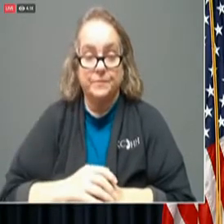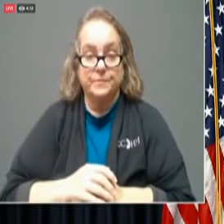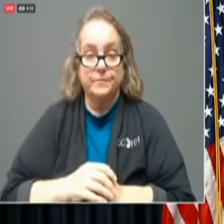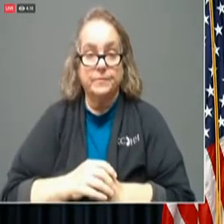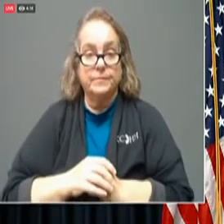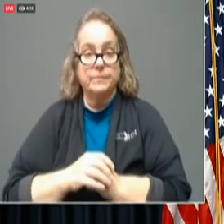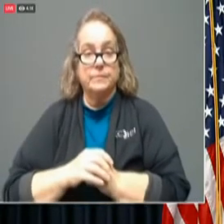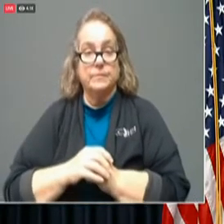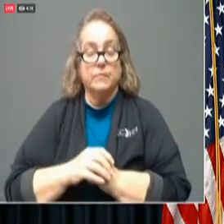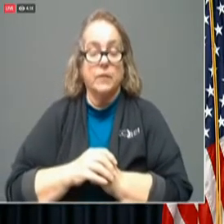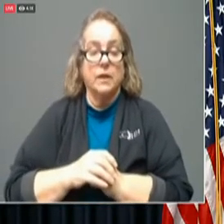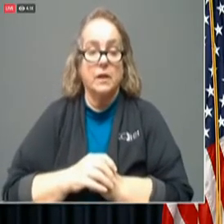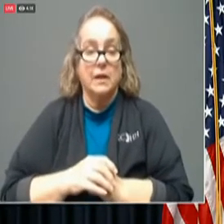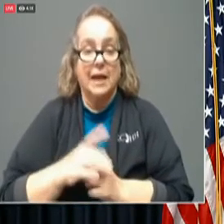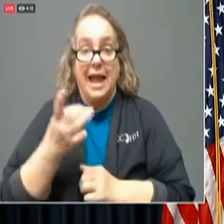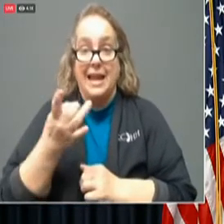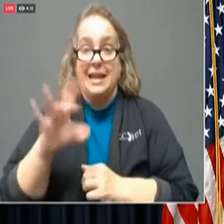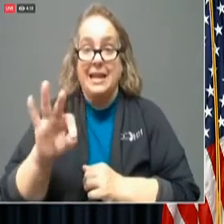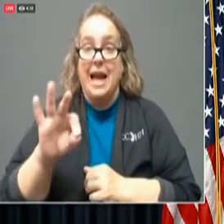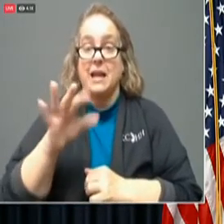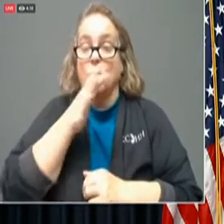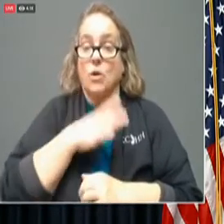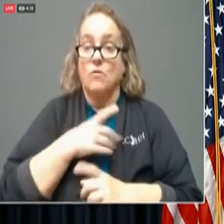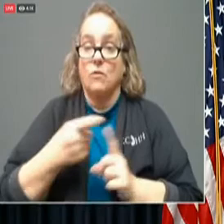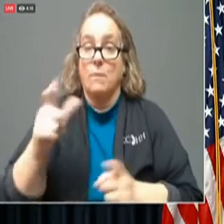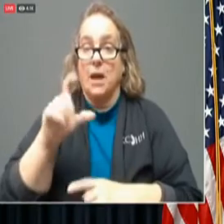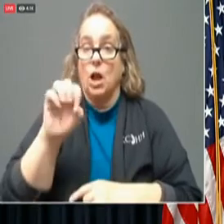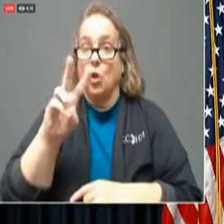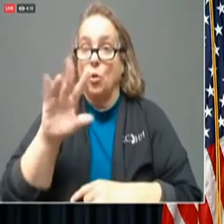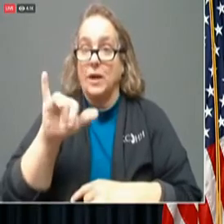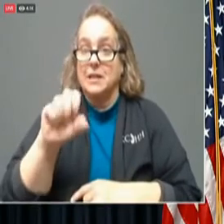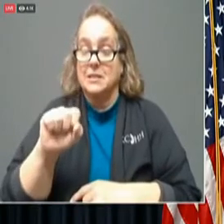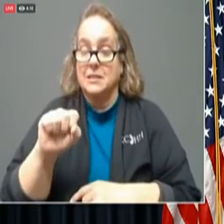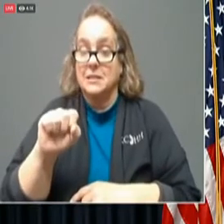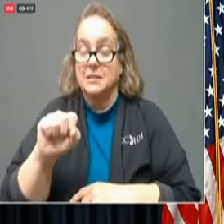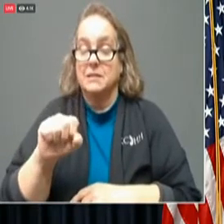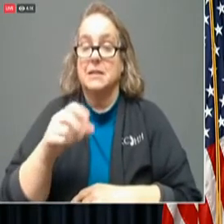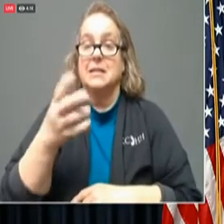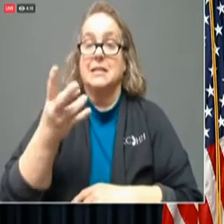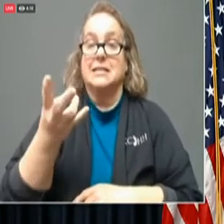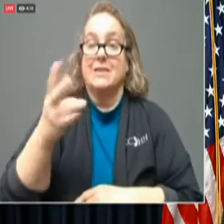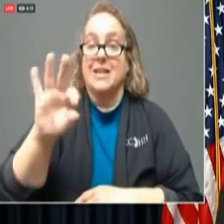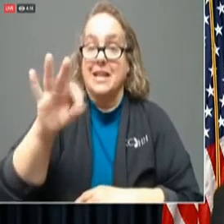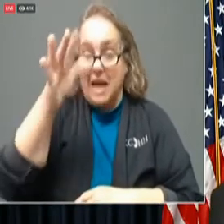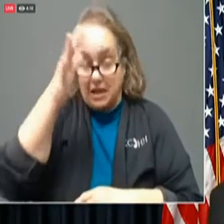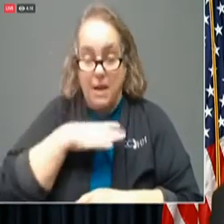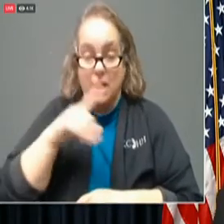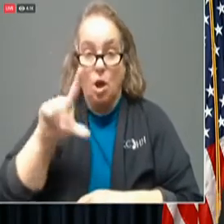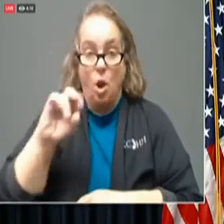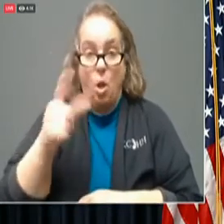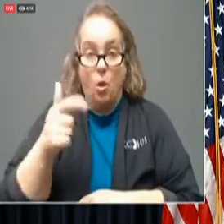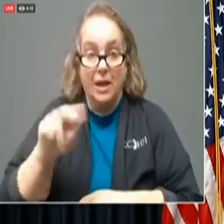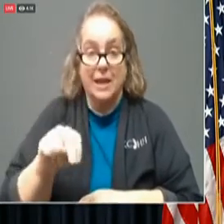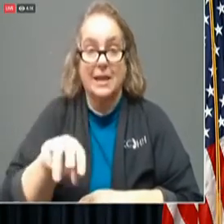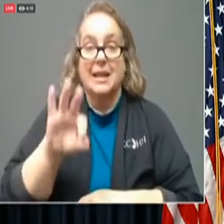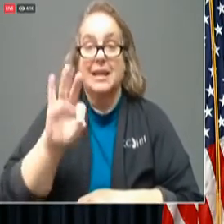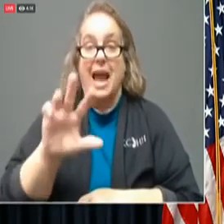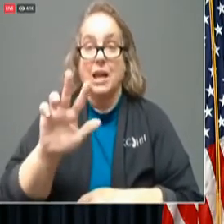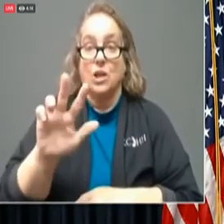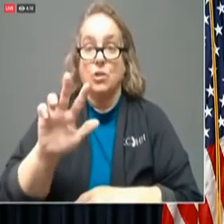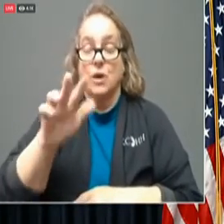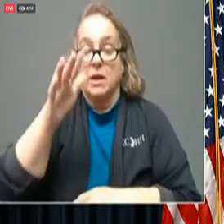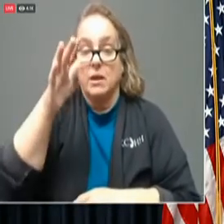Austin 89 year old woman from Lewis, 79 year old man from Logan, 93 year old man from